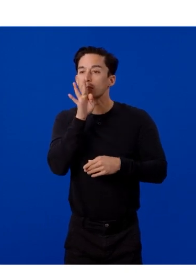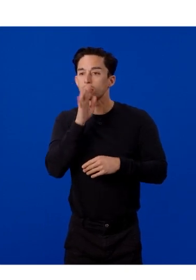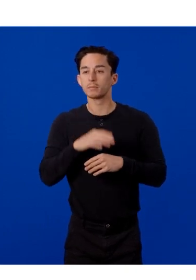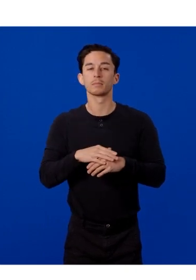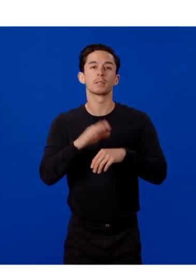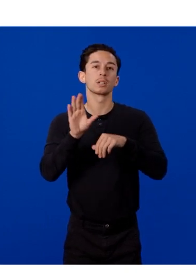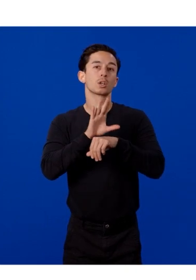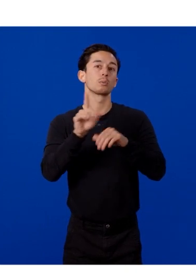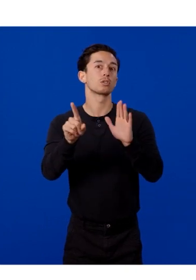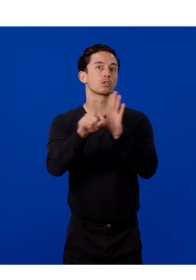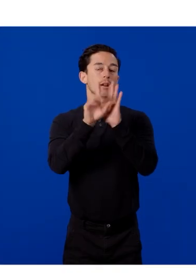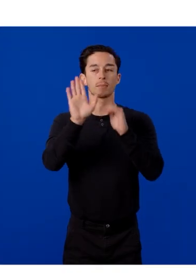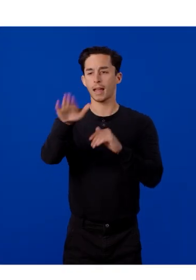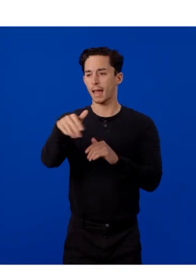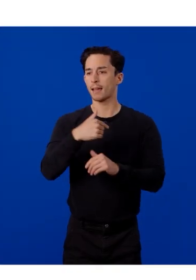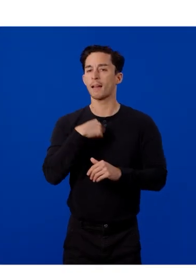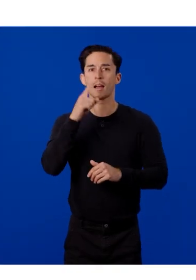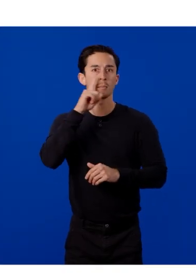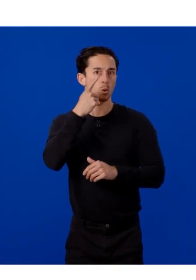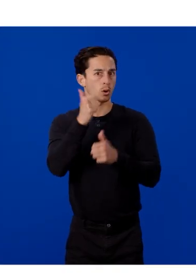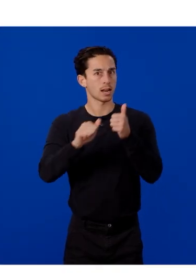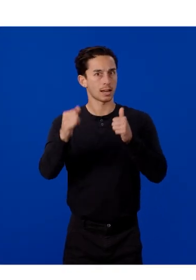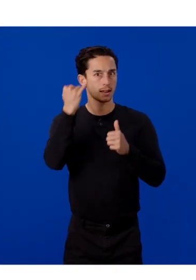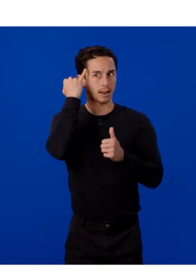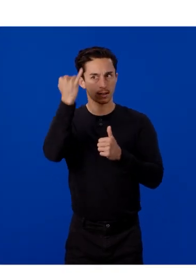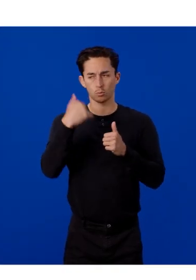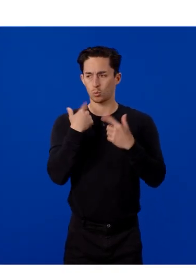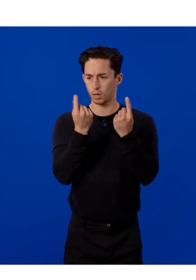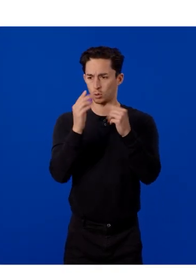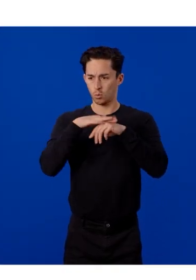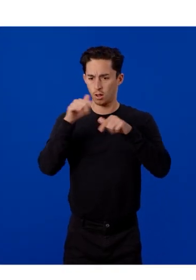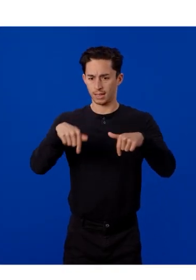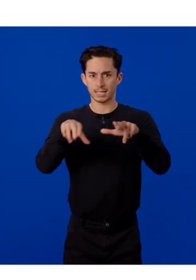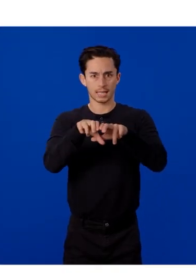Hey, I'm kind of bored. Any ideas what I can do on this couch?